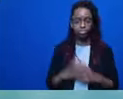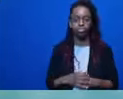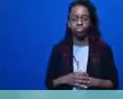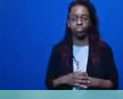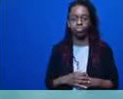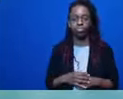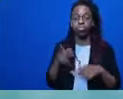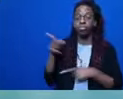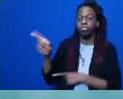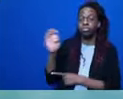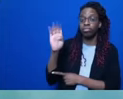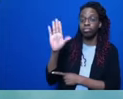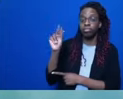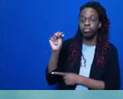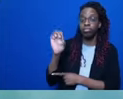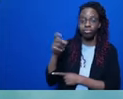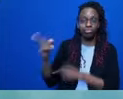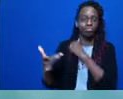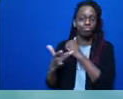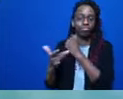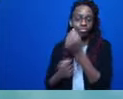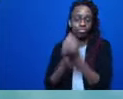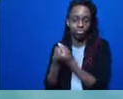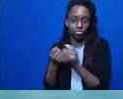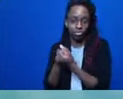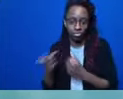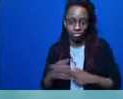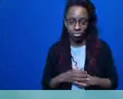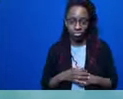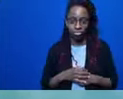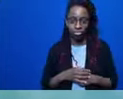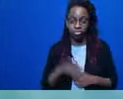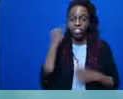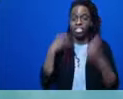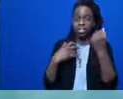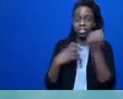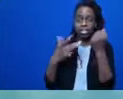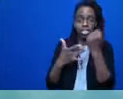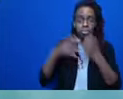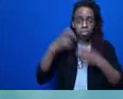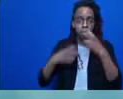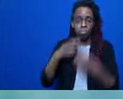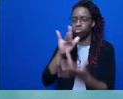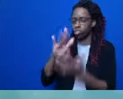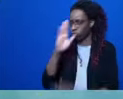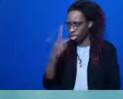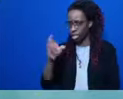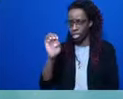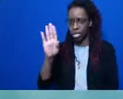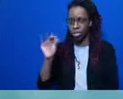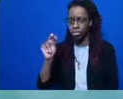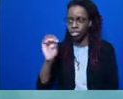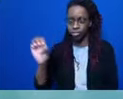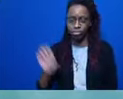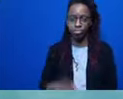reach out to Ebene. Laura Chow-Ree of Radical Roadmaps is our graphic note